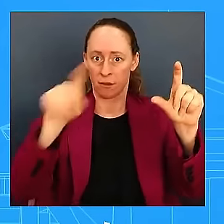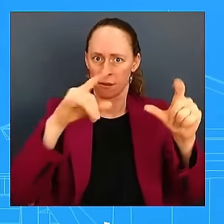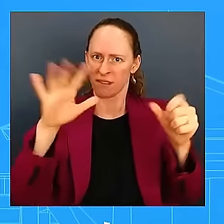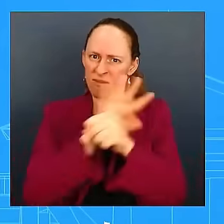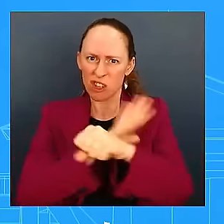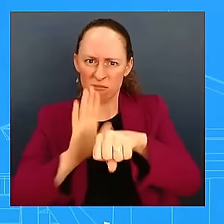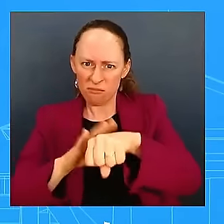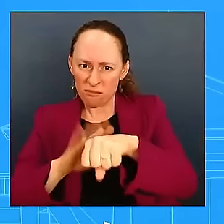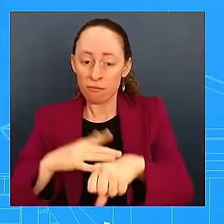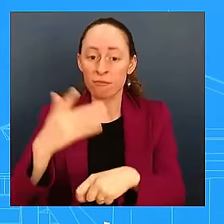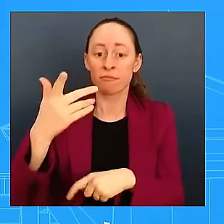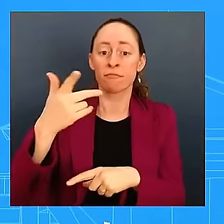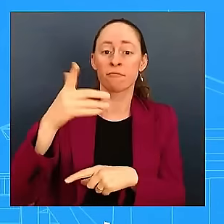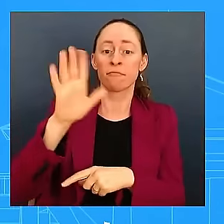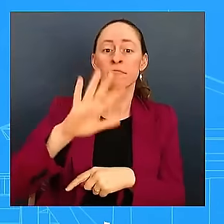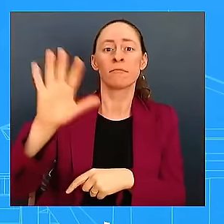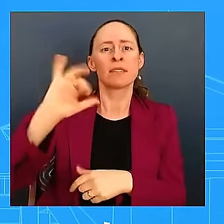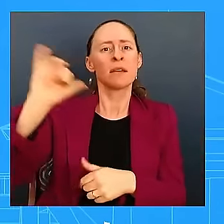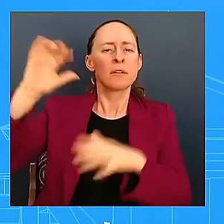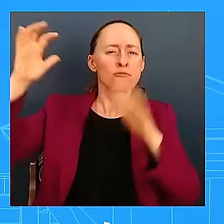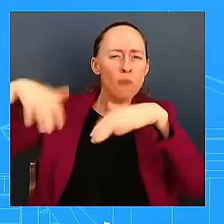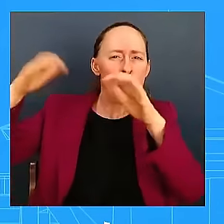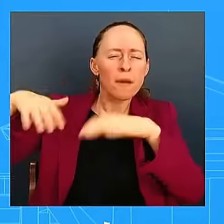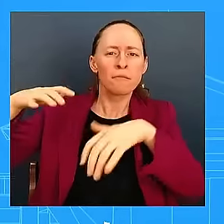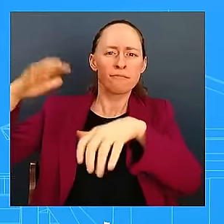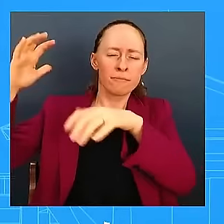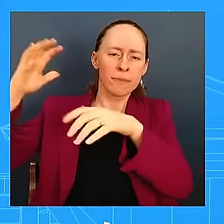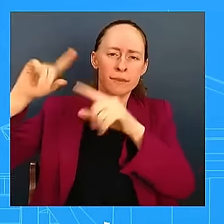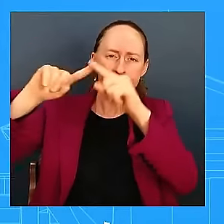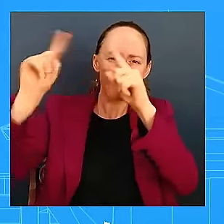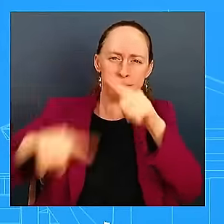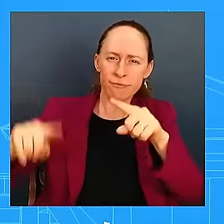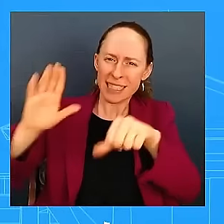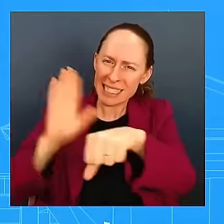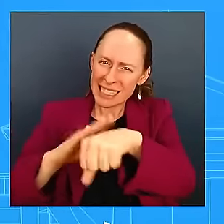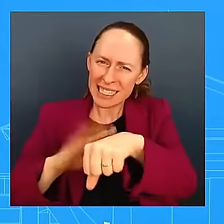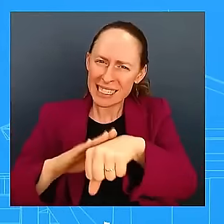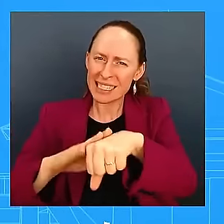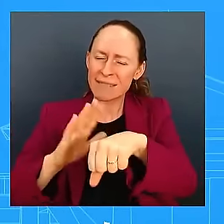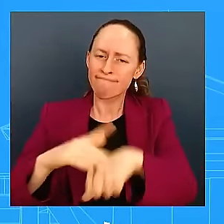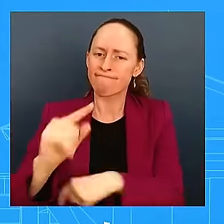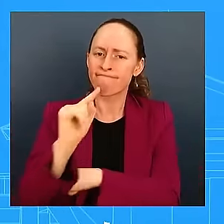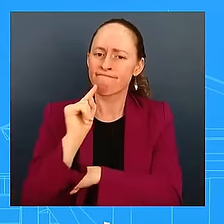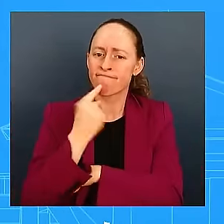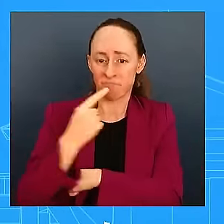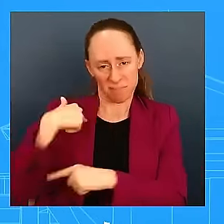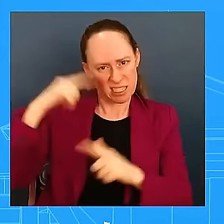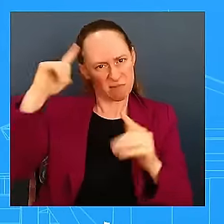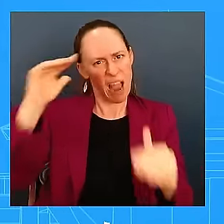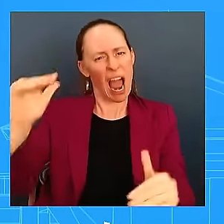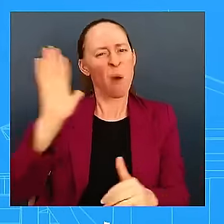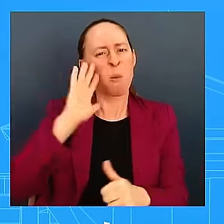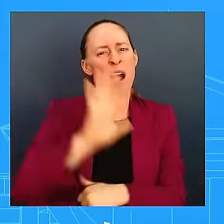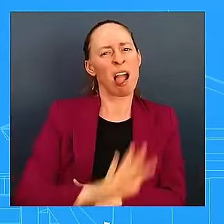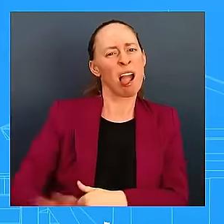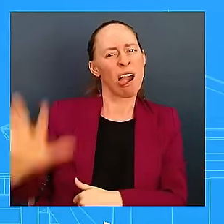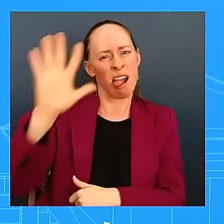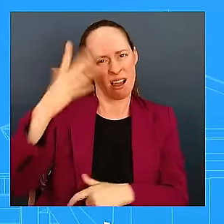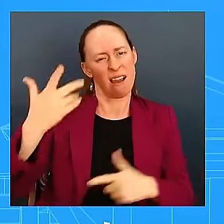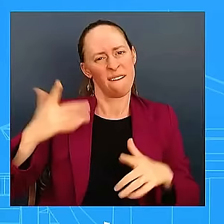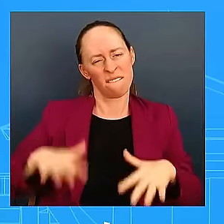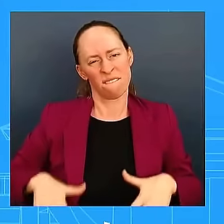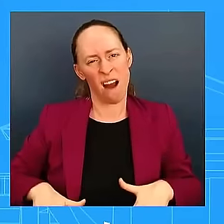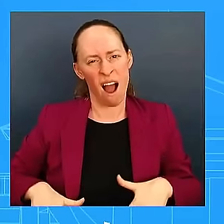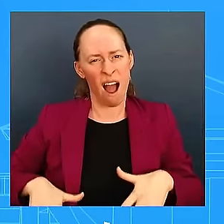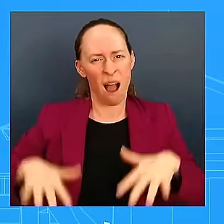expect like-threatening flash flooding in the state's north as the storm continues to move north. And so I need everybody to